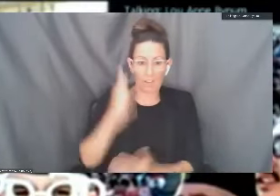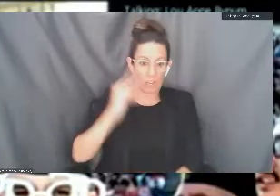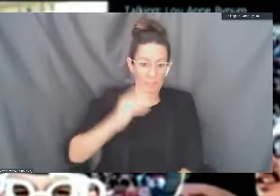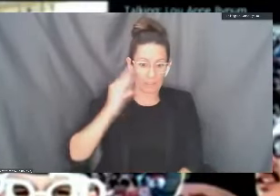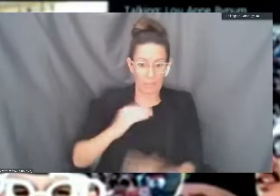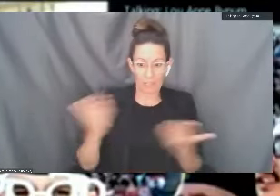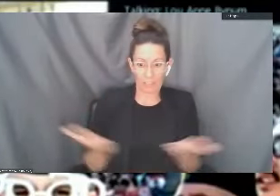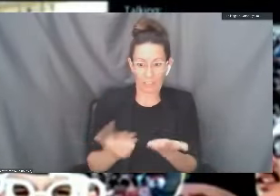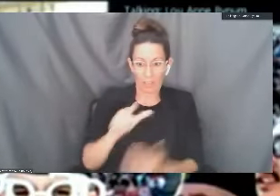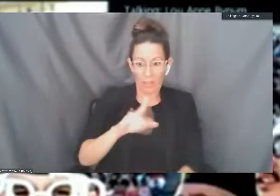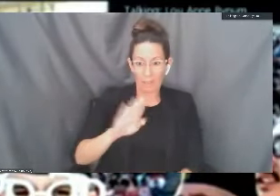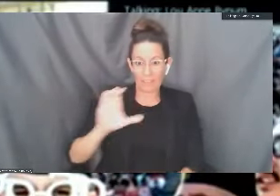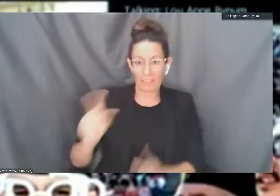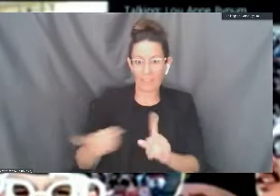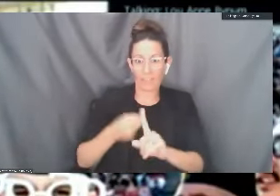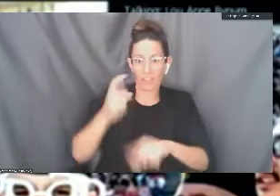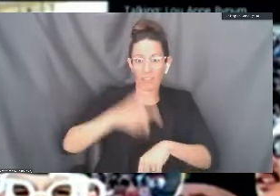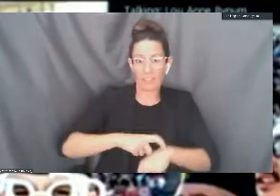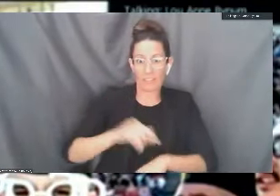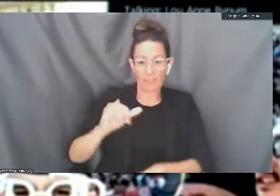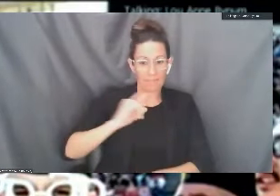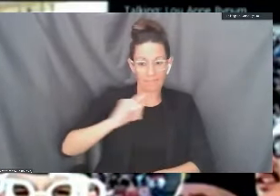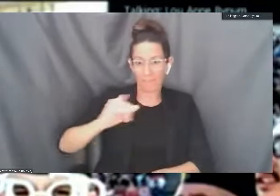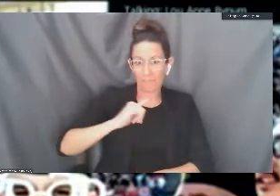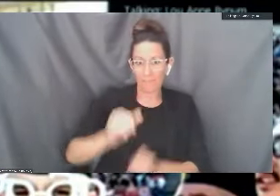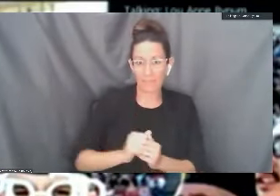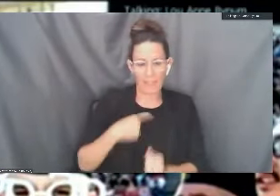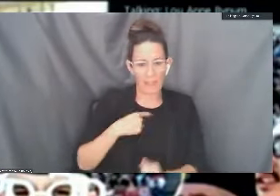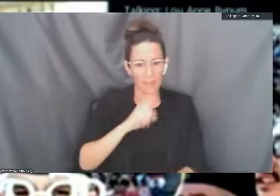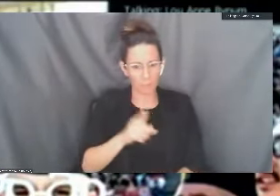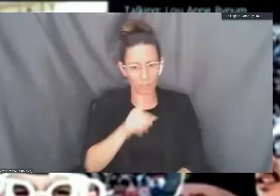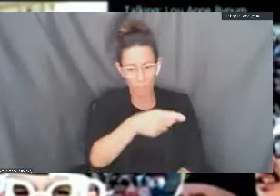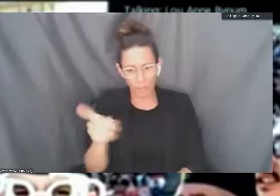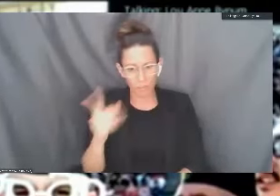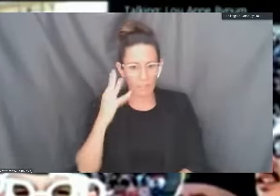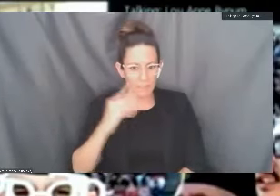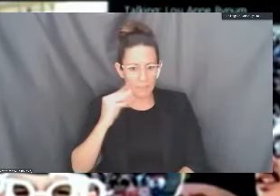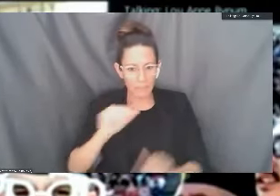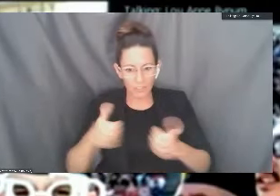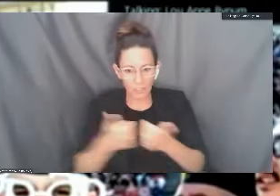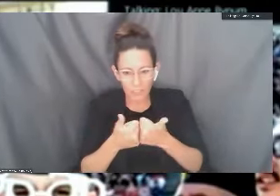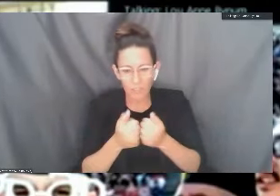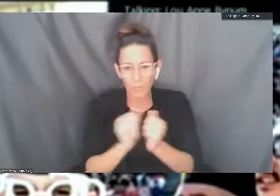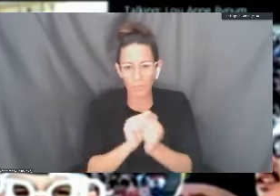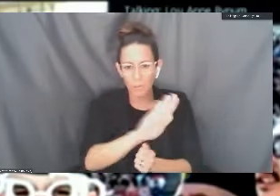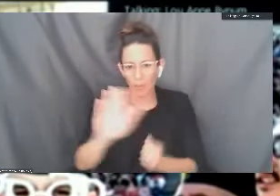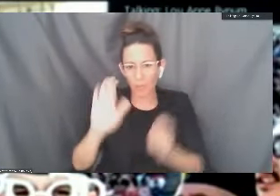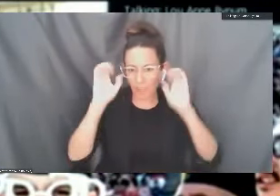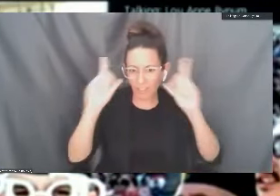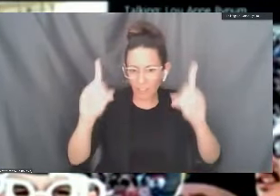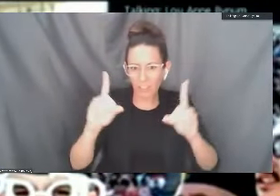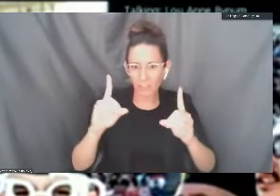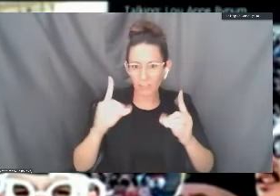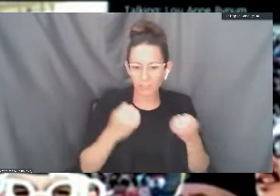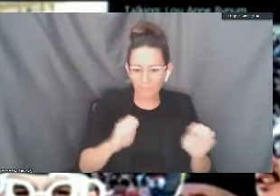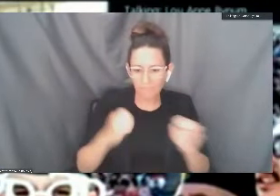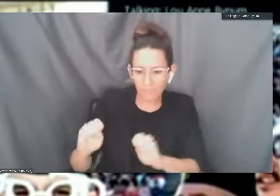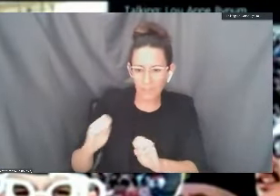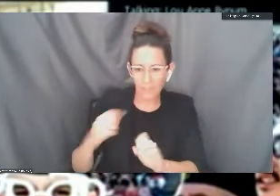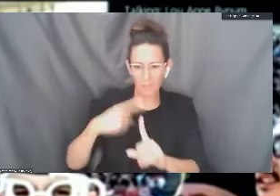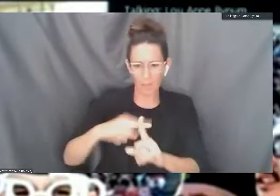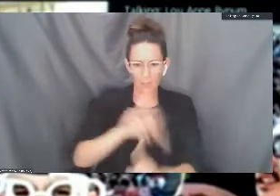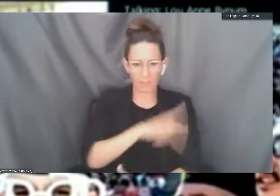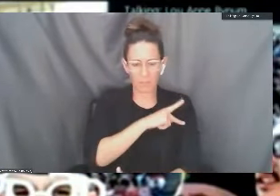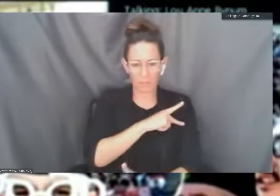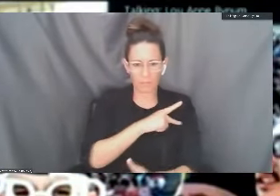the college. It's been very challenging for you, I'm sure, in your educational efforts as well as in your personal